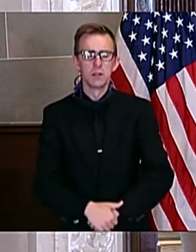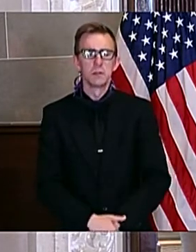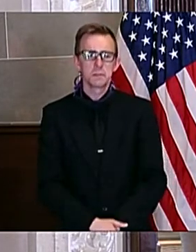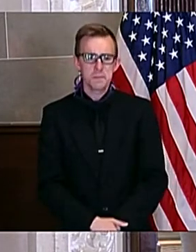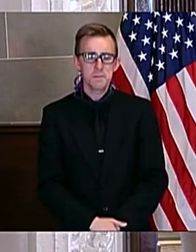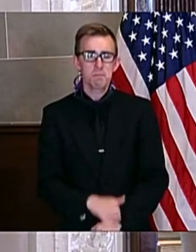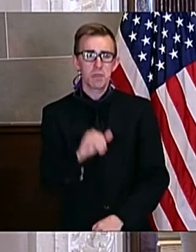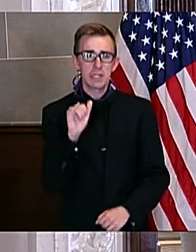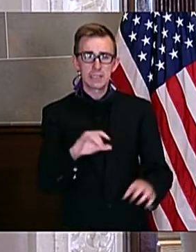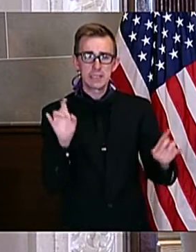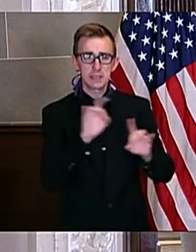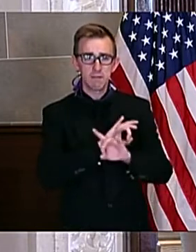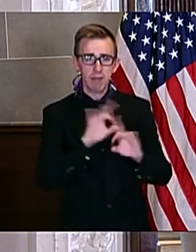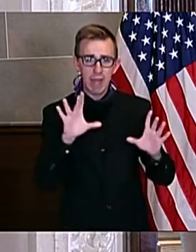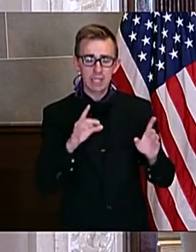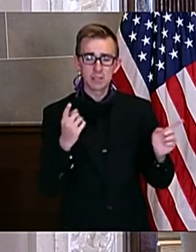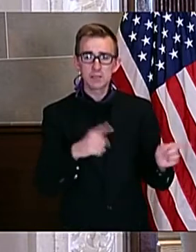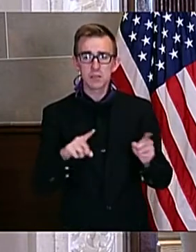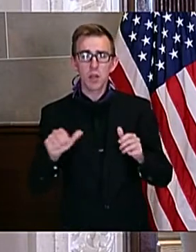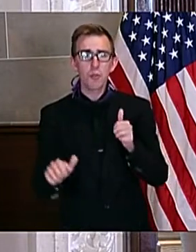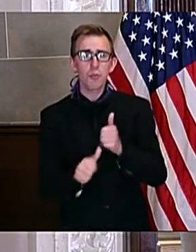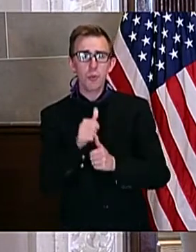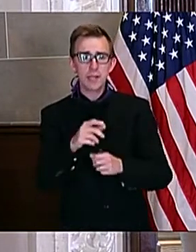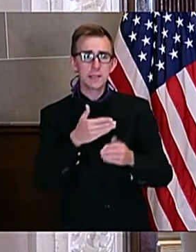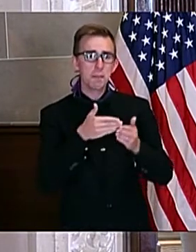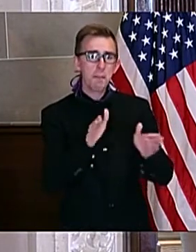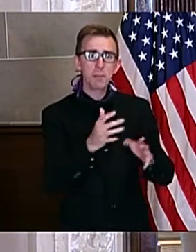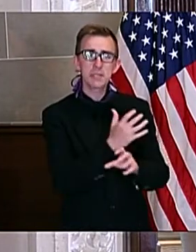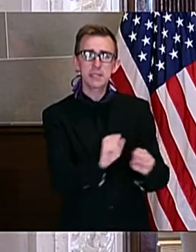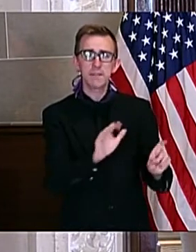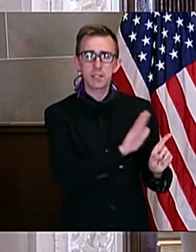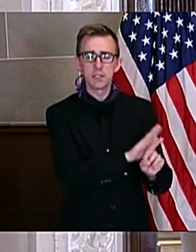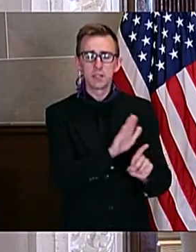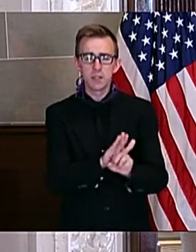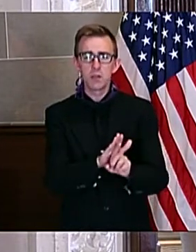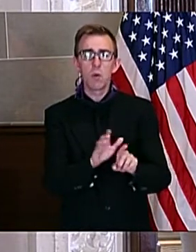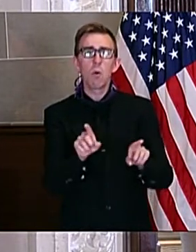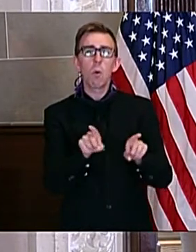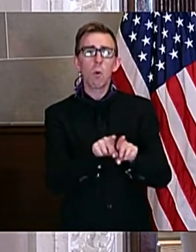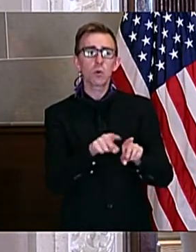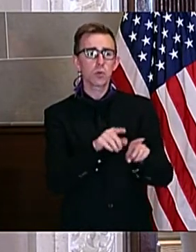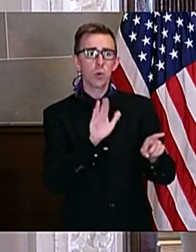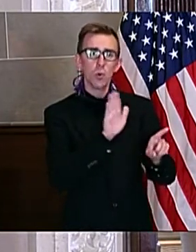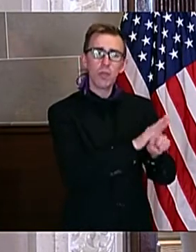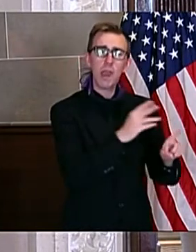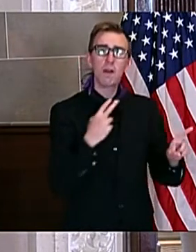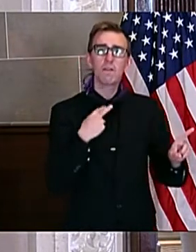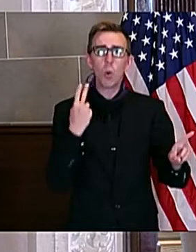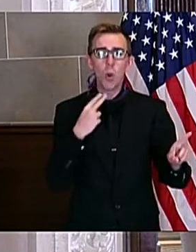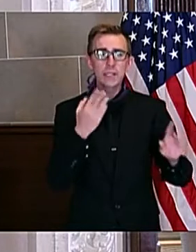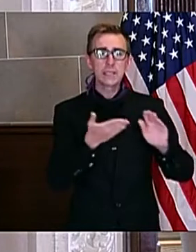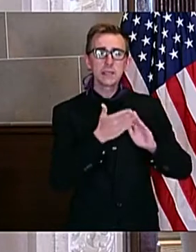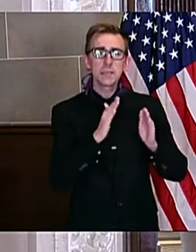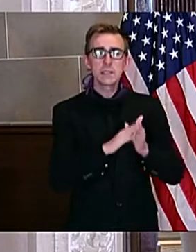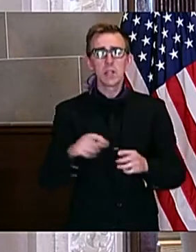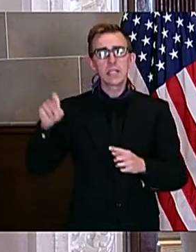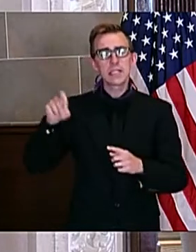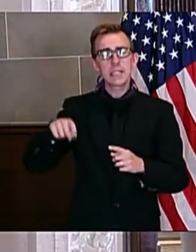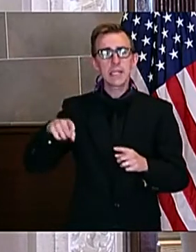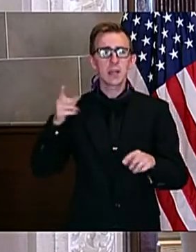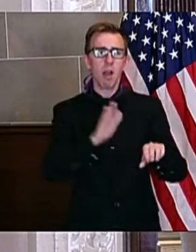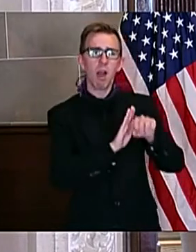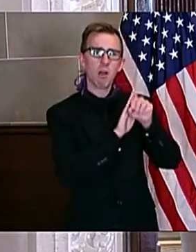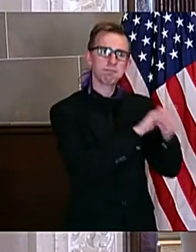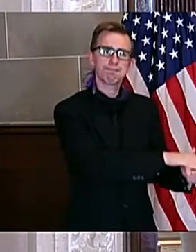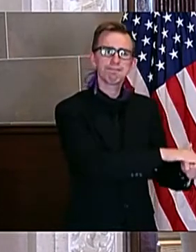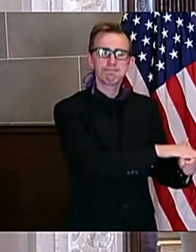This violence not only threatens public safety, it drowns out the voices of the peaceful demonstrators calling for